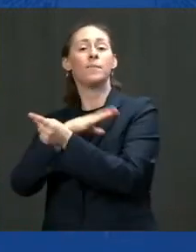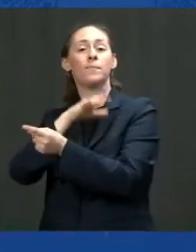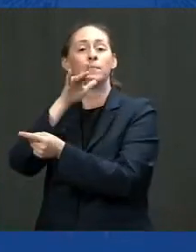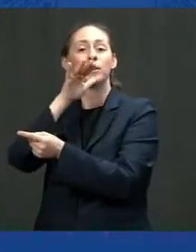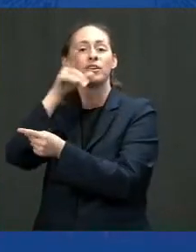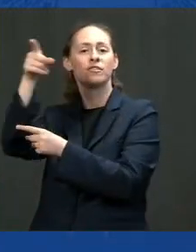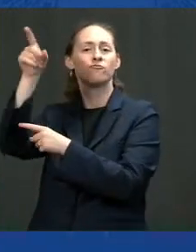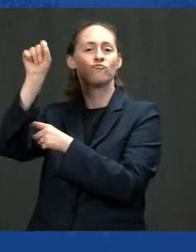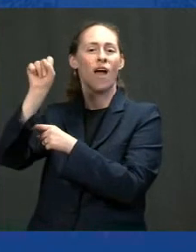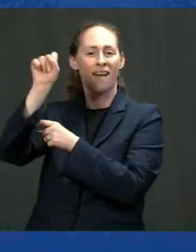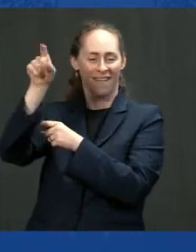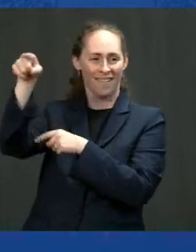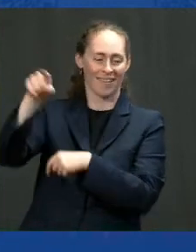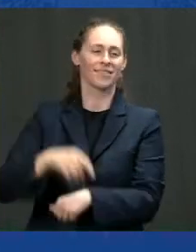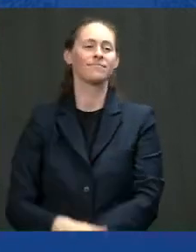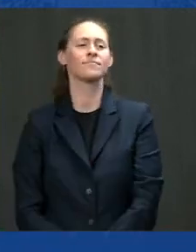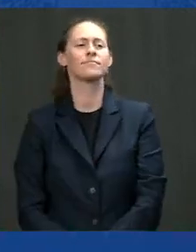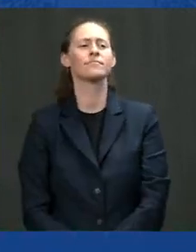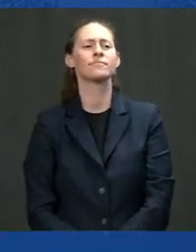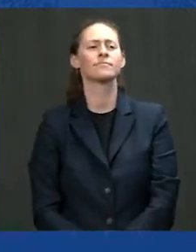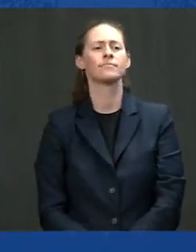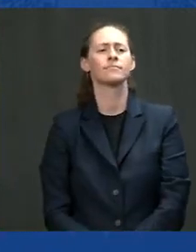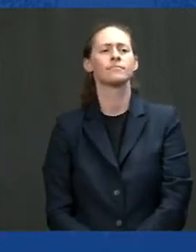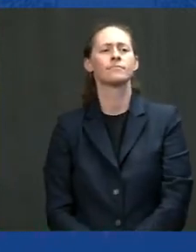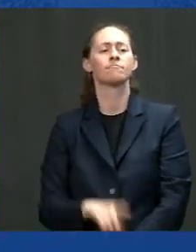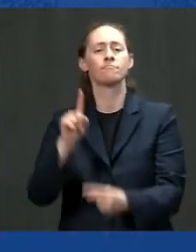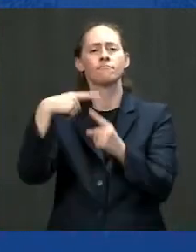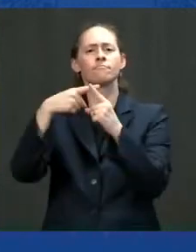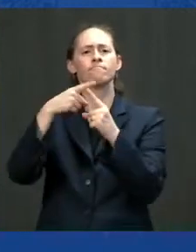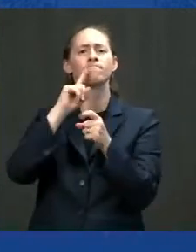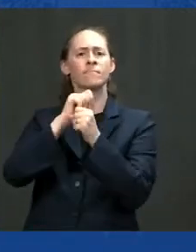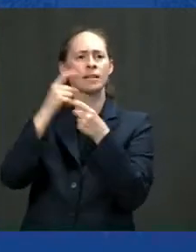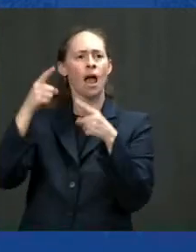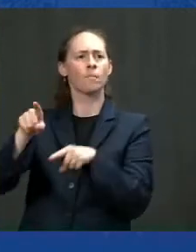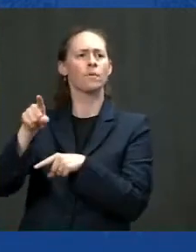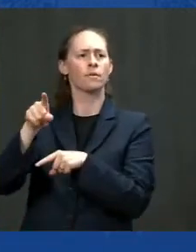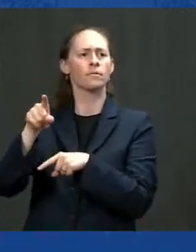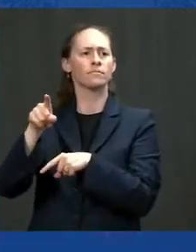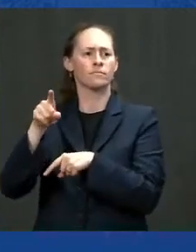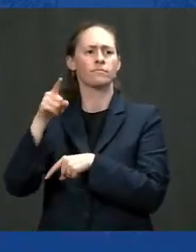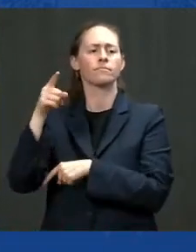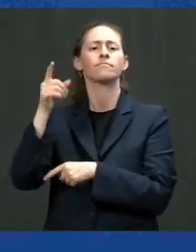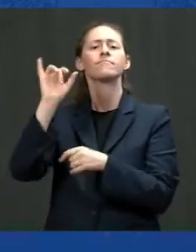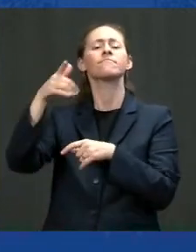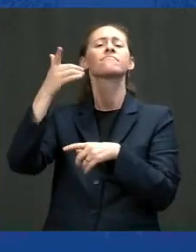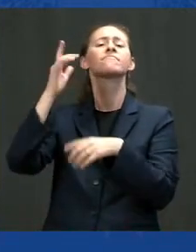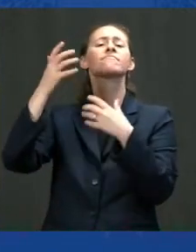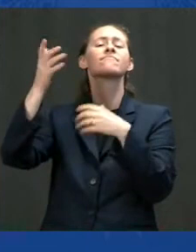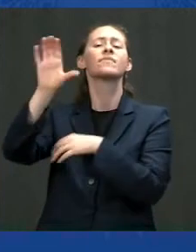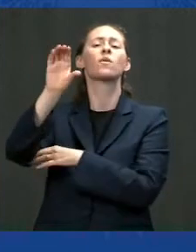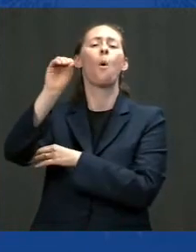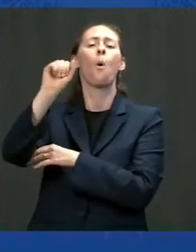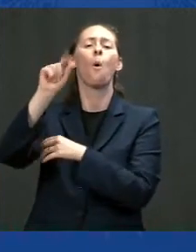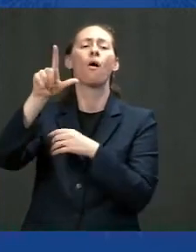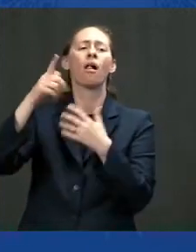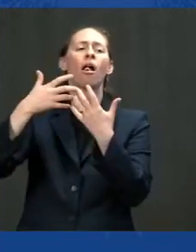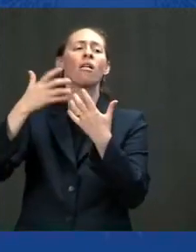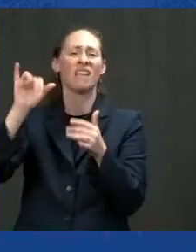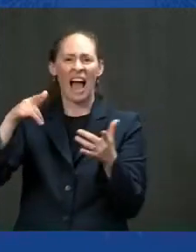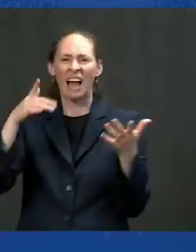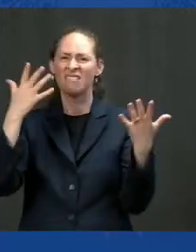and when cole died everything died in the valley so we had to leave look for a new job